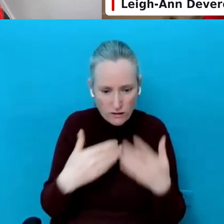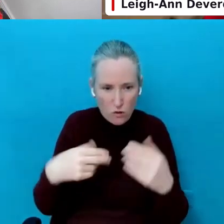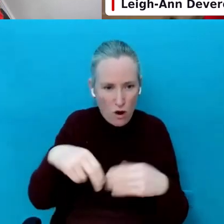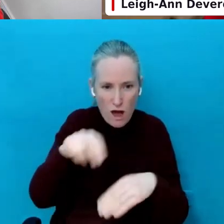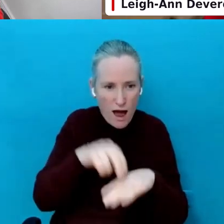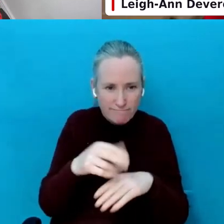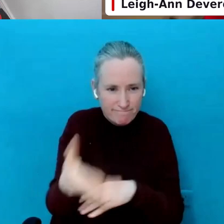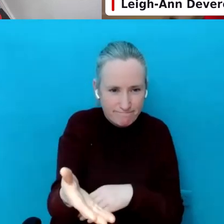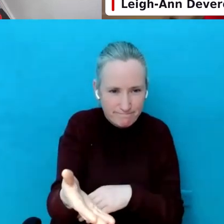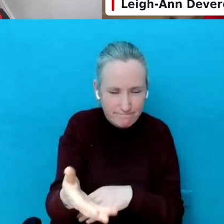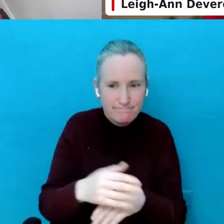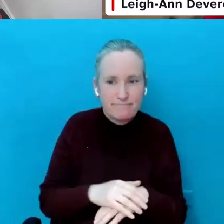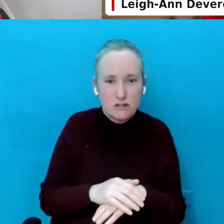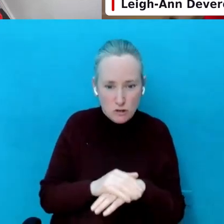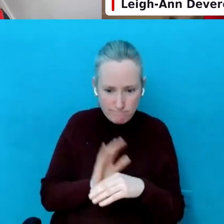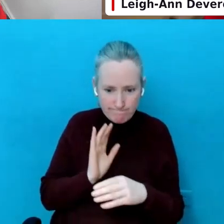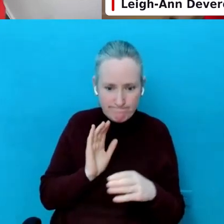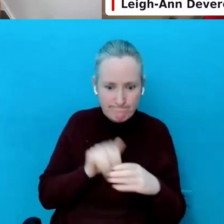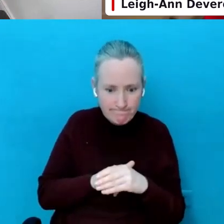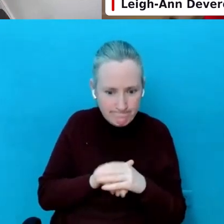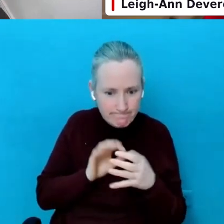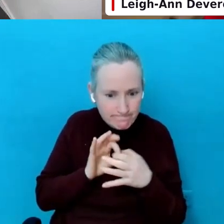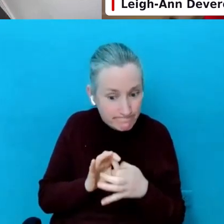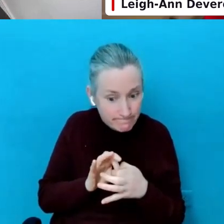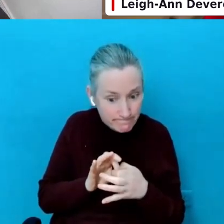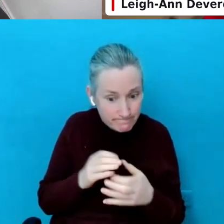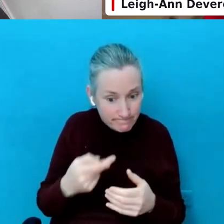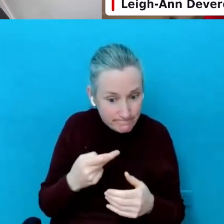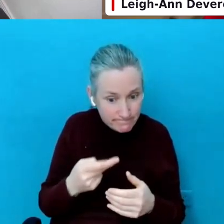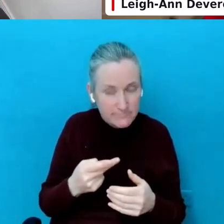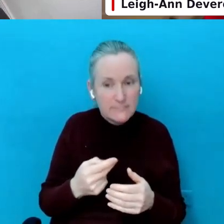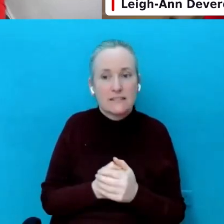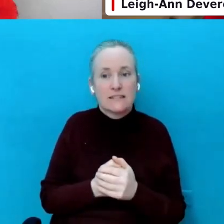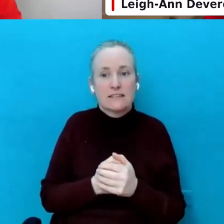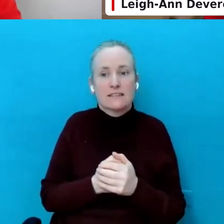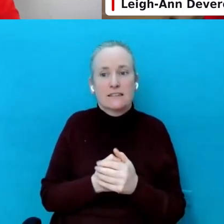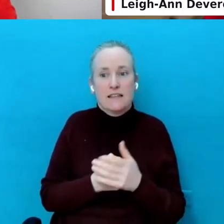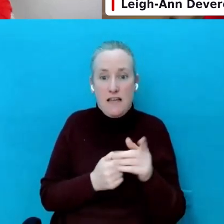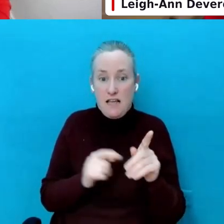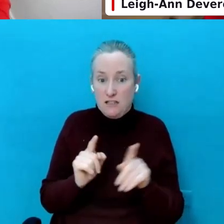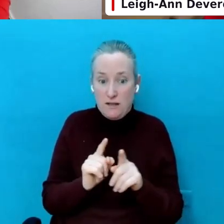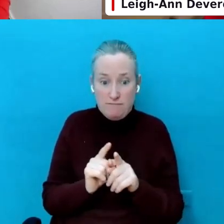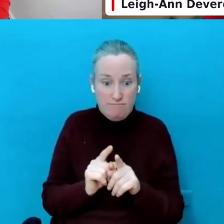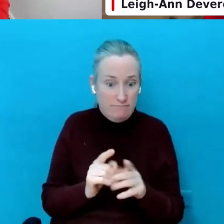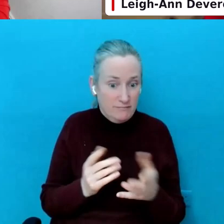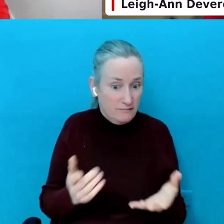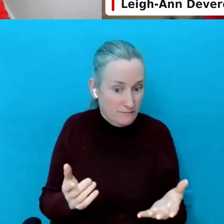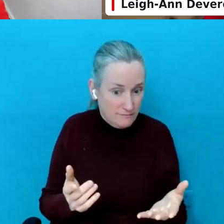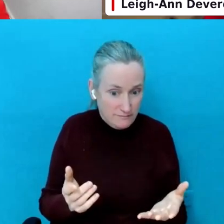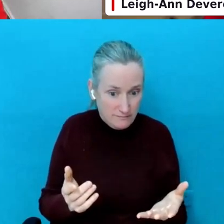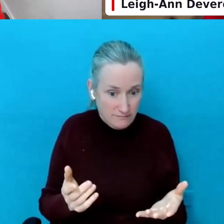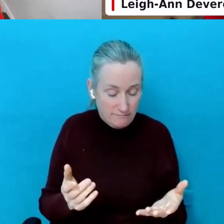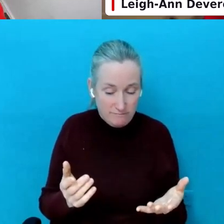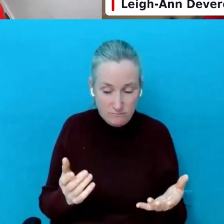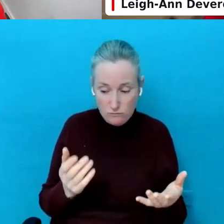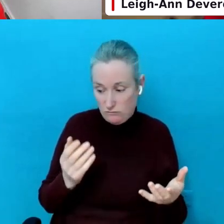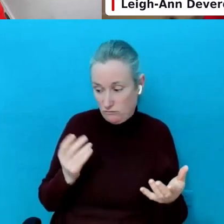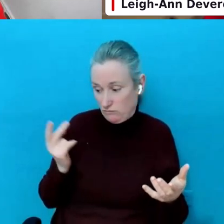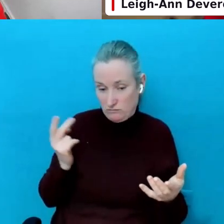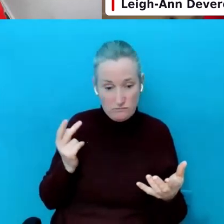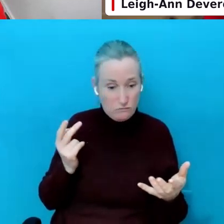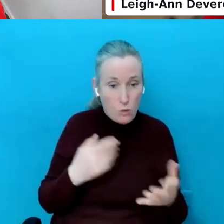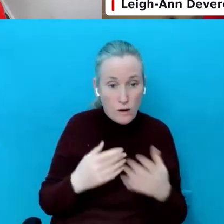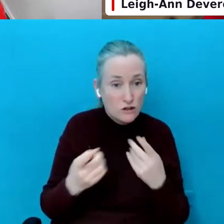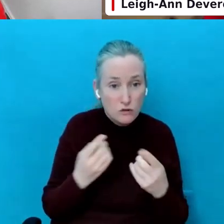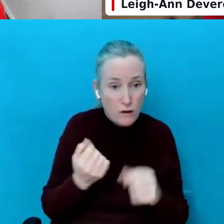So get in there with them. And then say, look, asleep. You know, this is, we're just, you know, so what are we going to